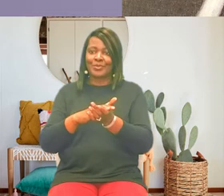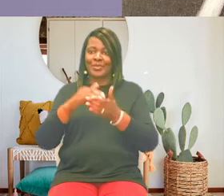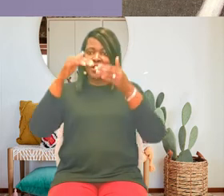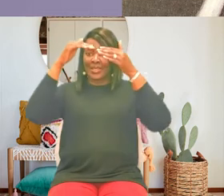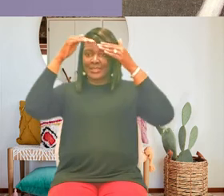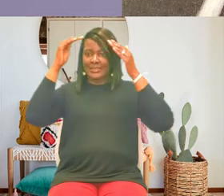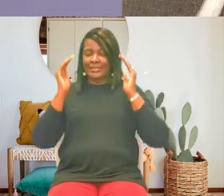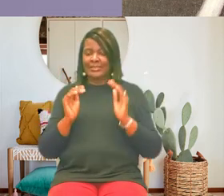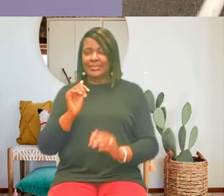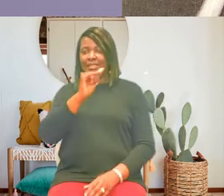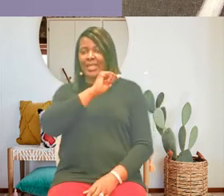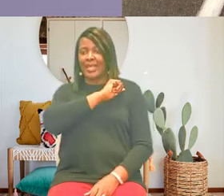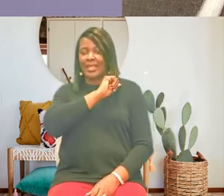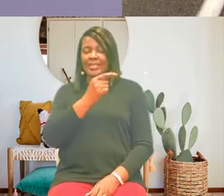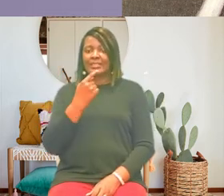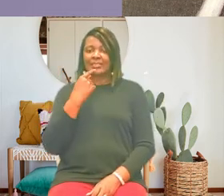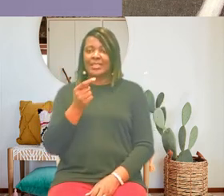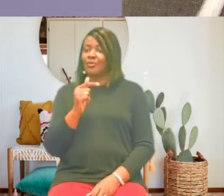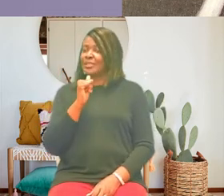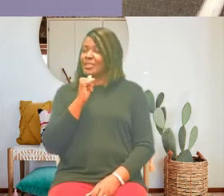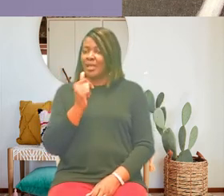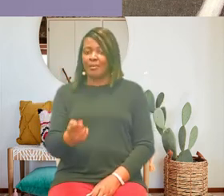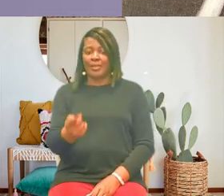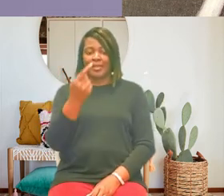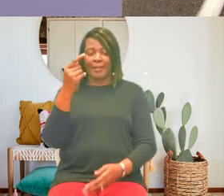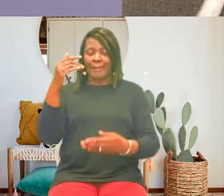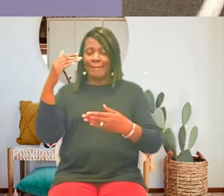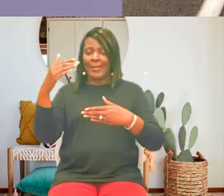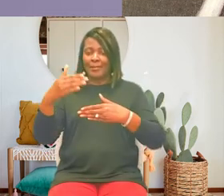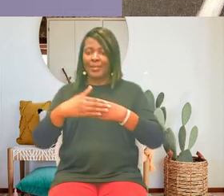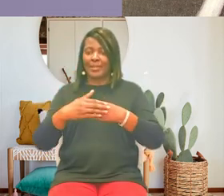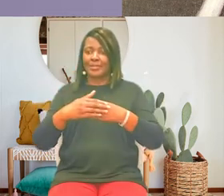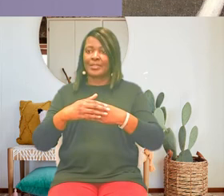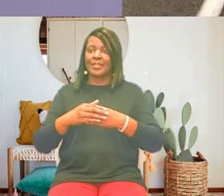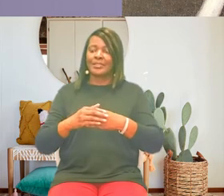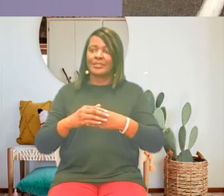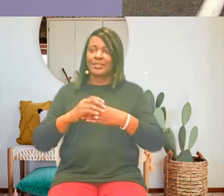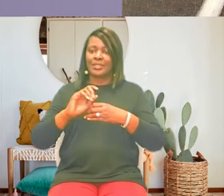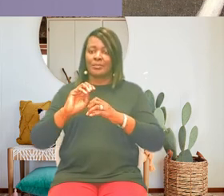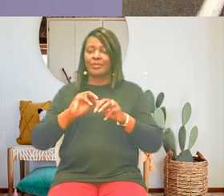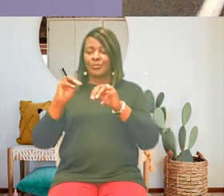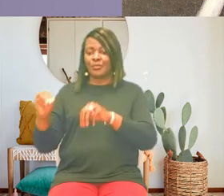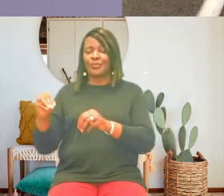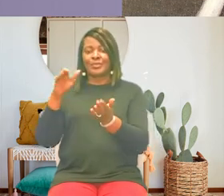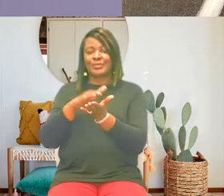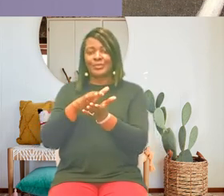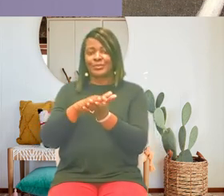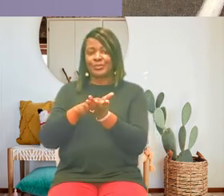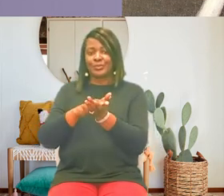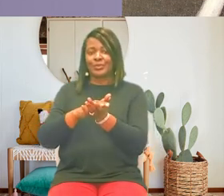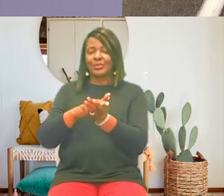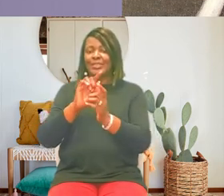anne gave us the bad news she wouldn't be coming back she had been transferred to a school in chicago